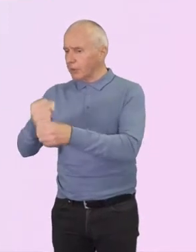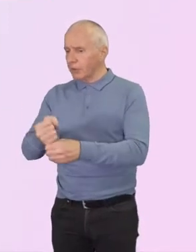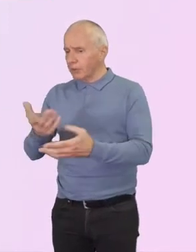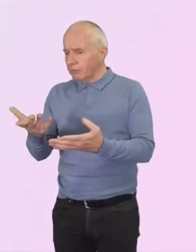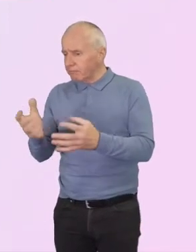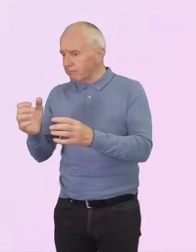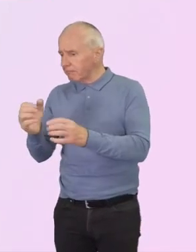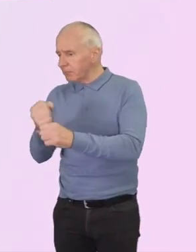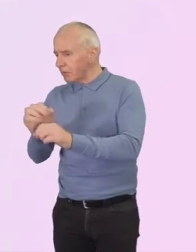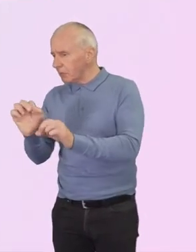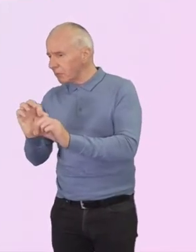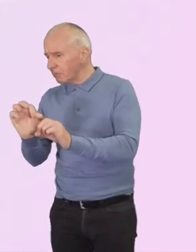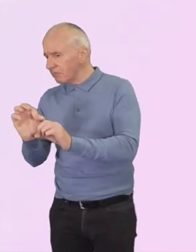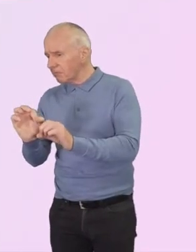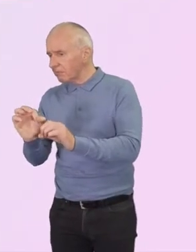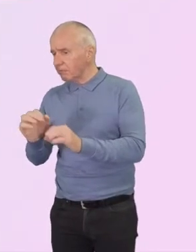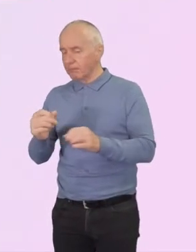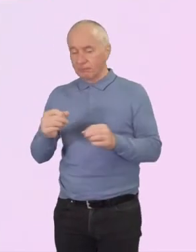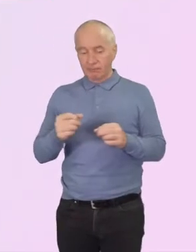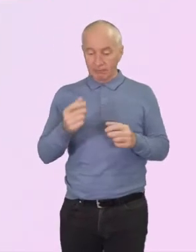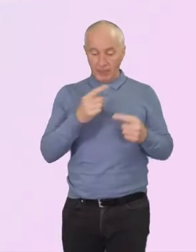research project to find out more.